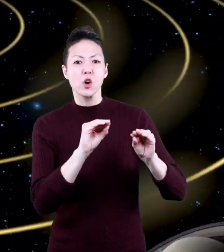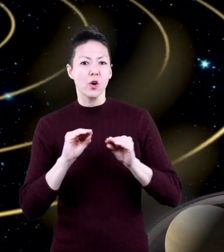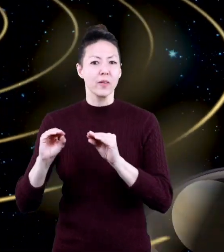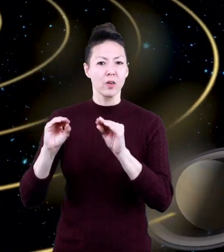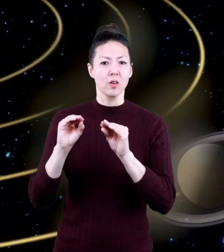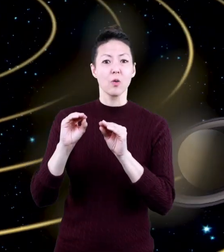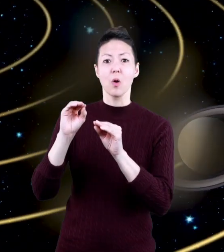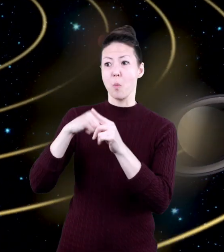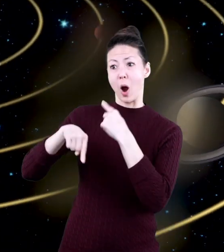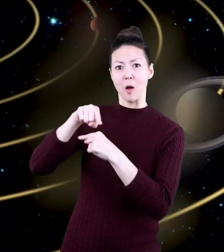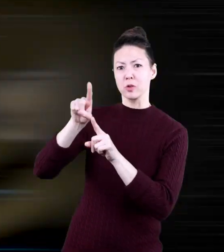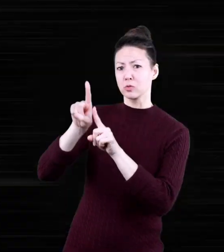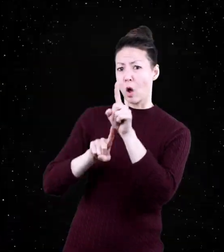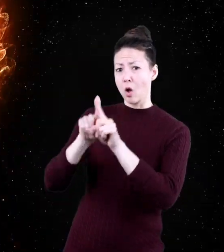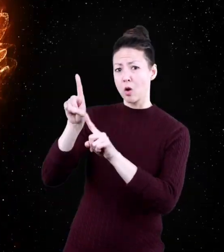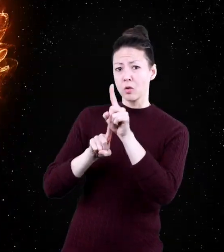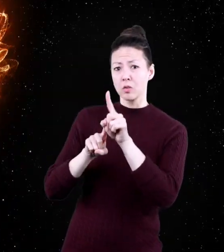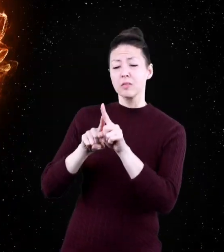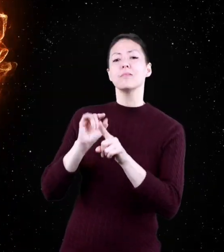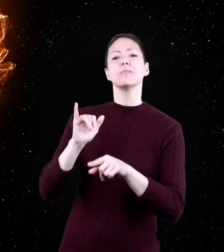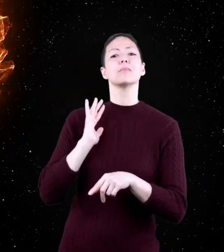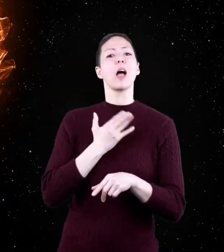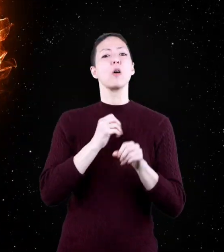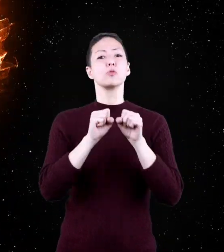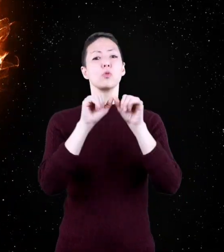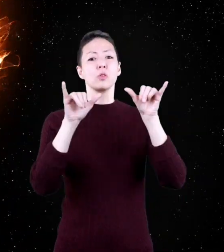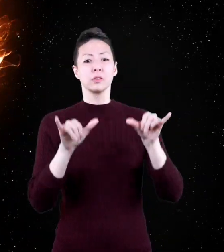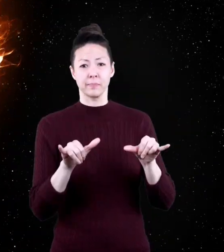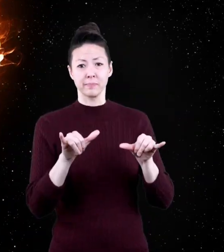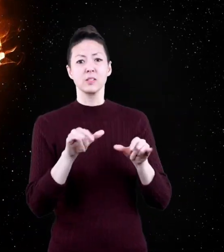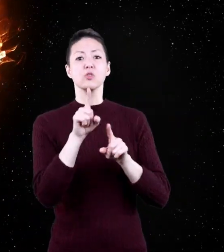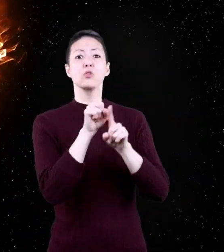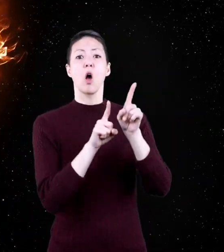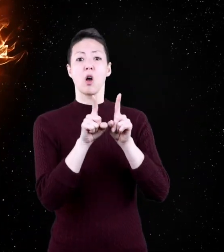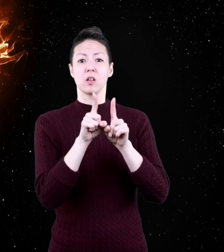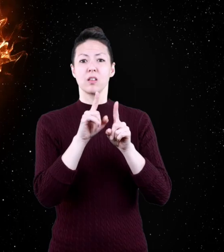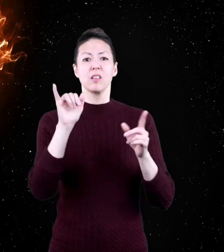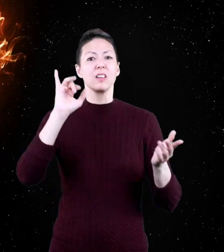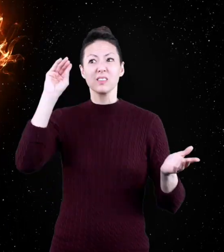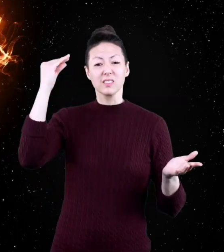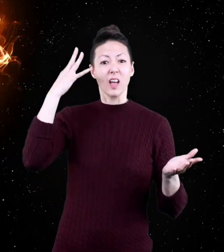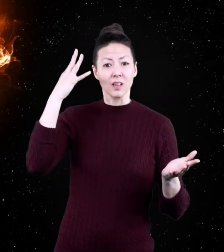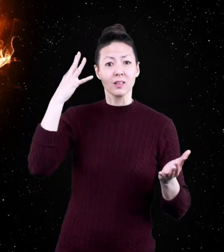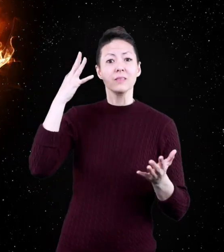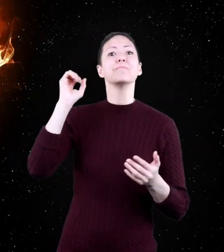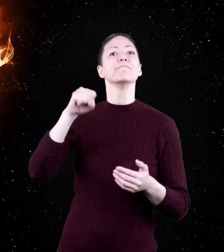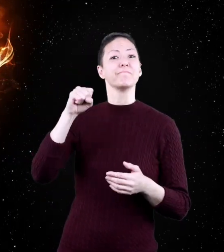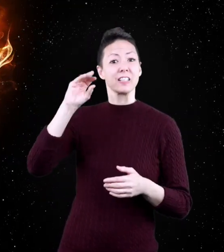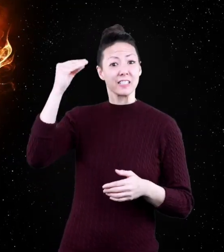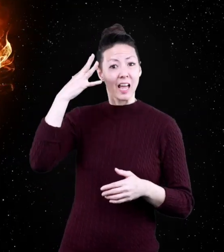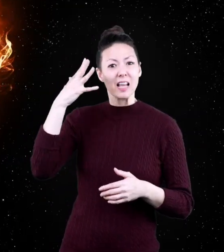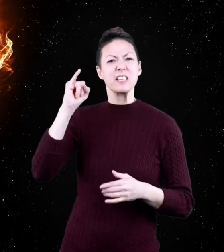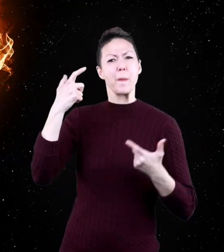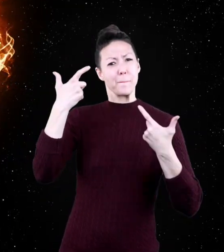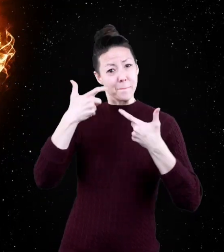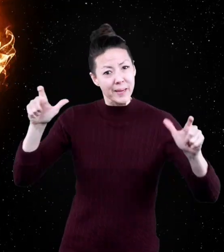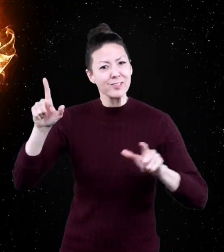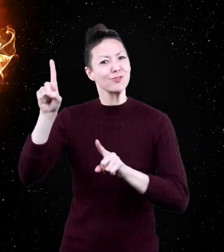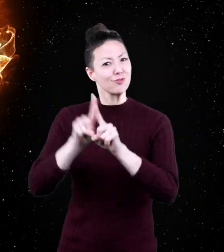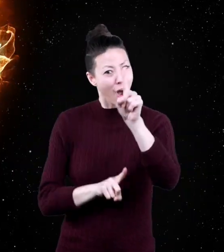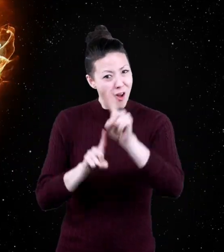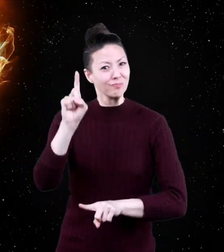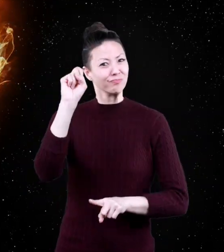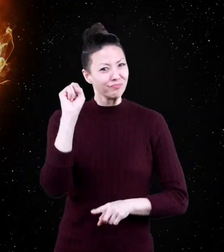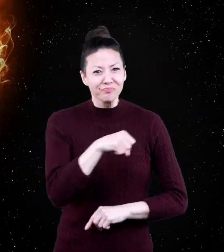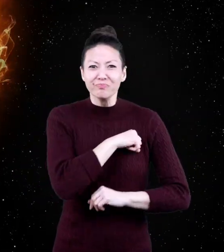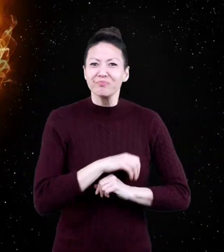around a star. In our solar system, that star is the sun. Yep, the sun is